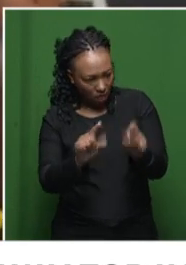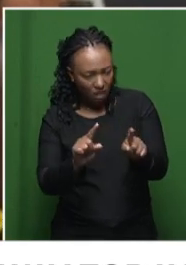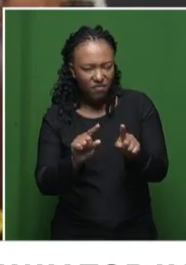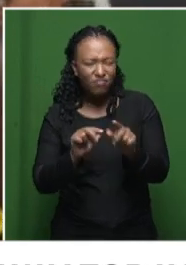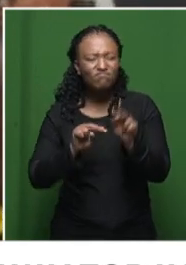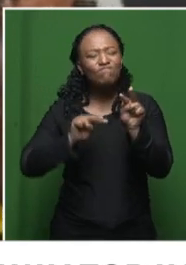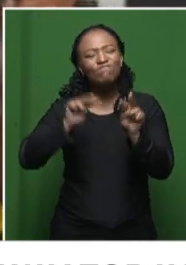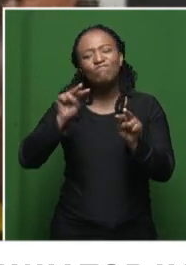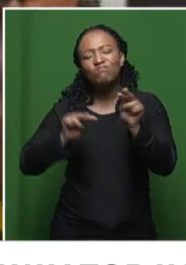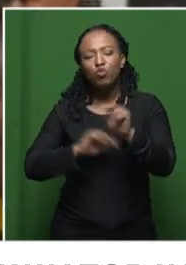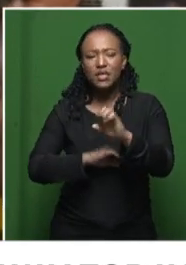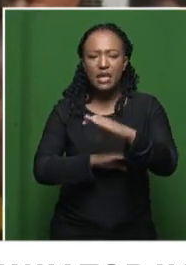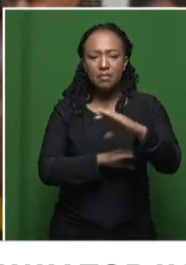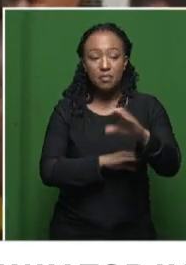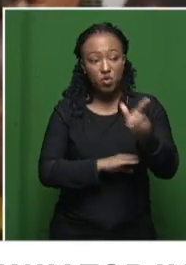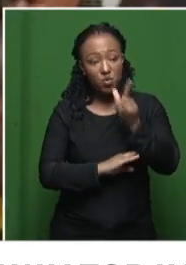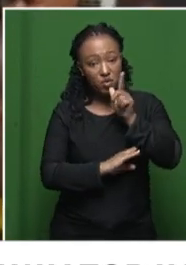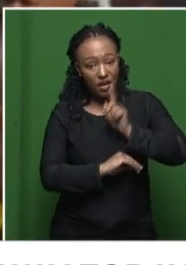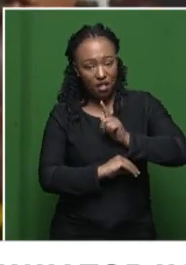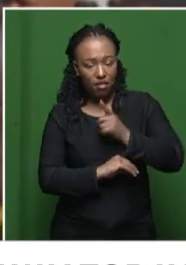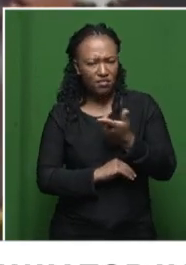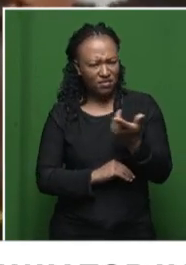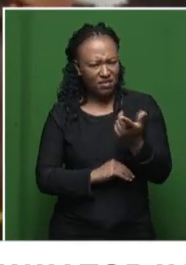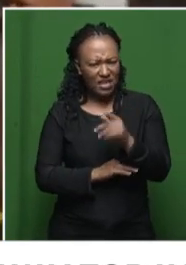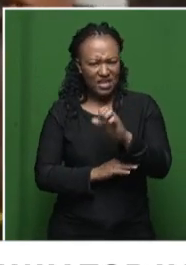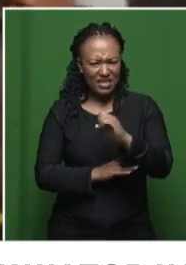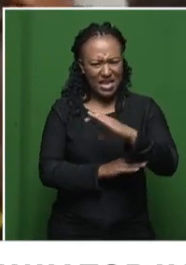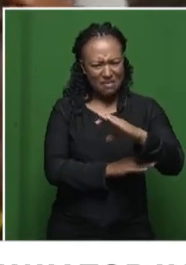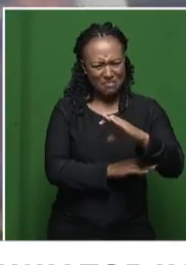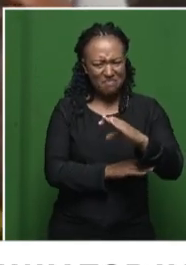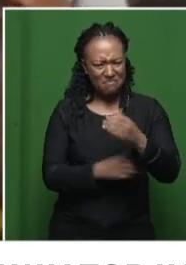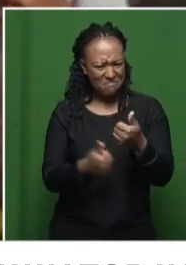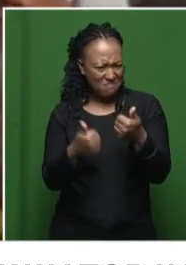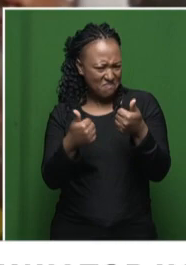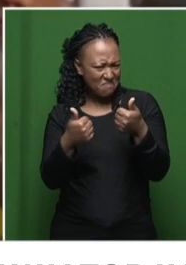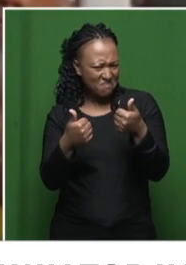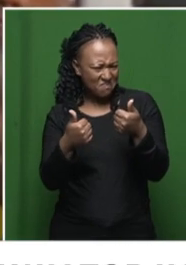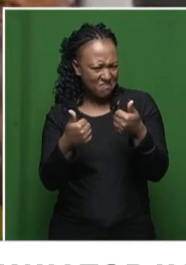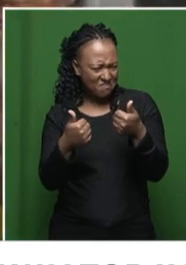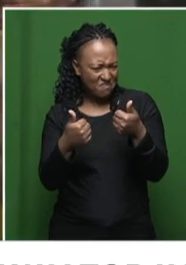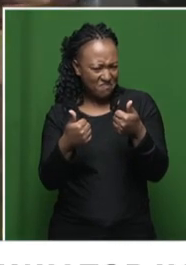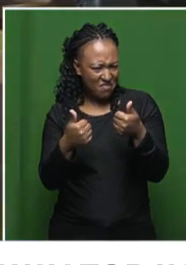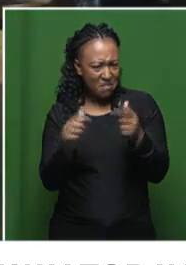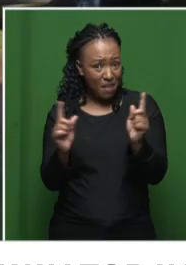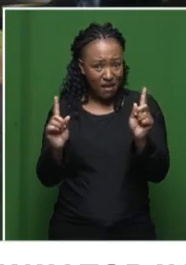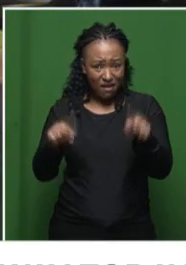can you tell me, you tell the people of East NK, who are Mabuya Mabuya.